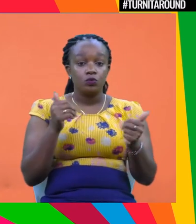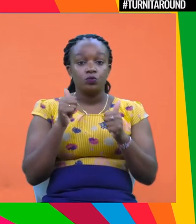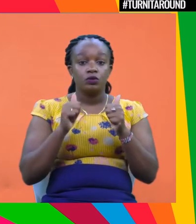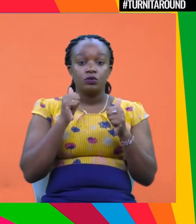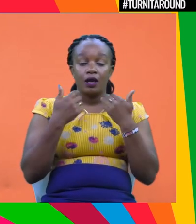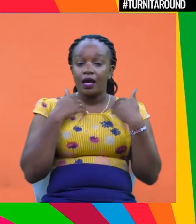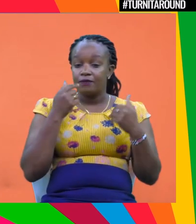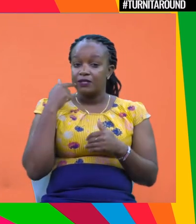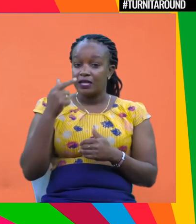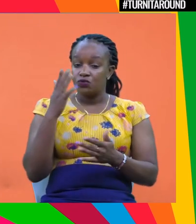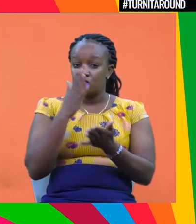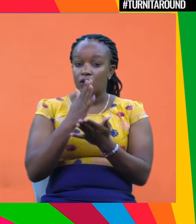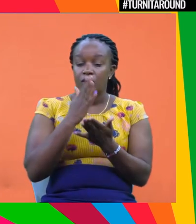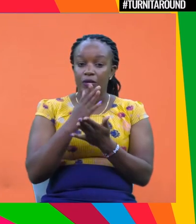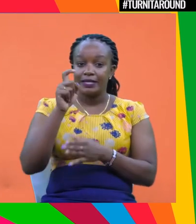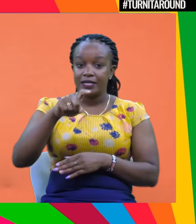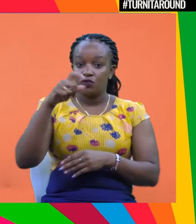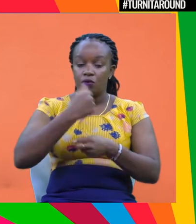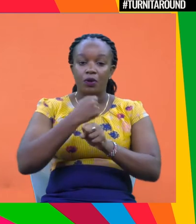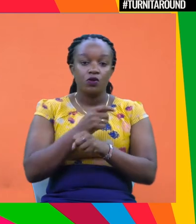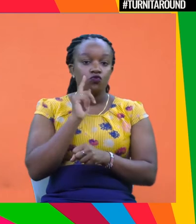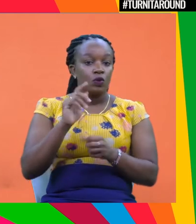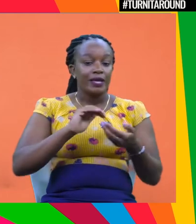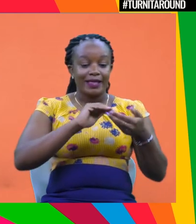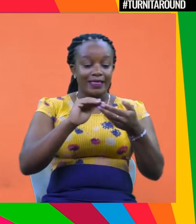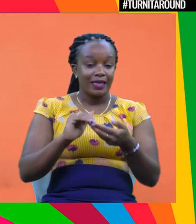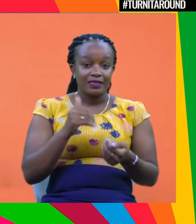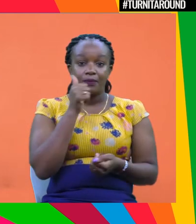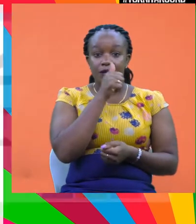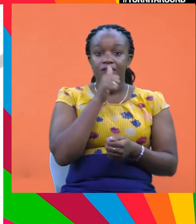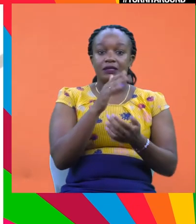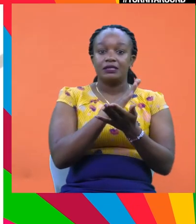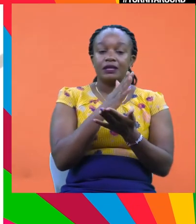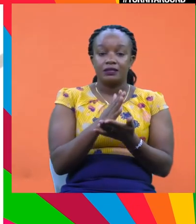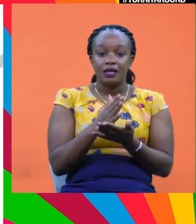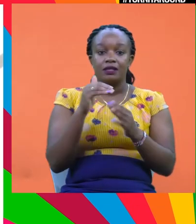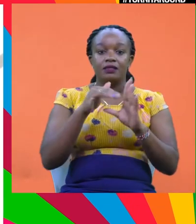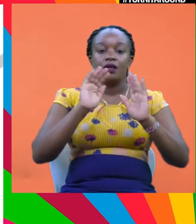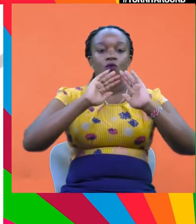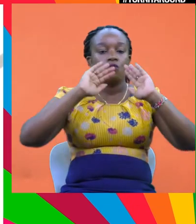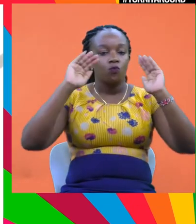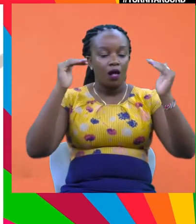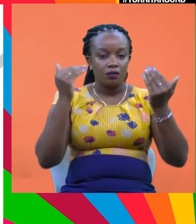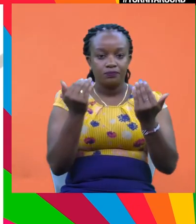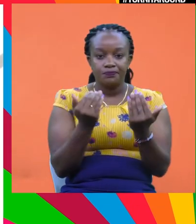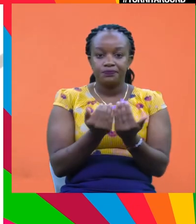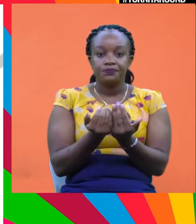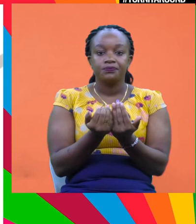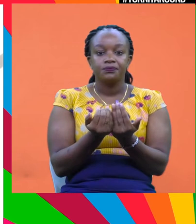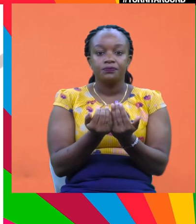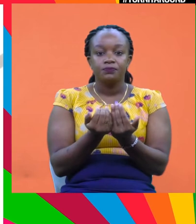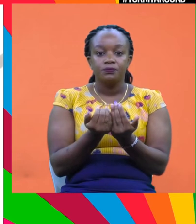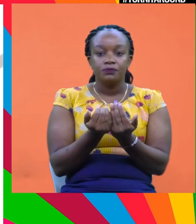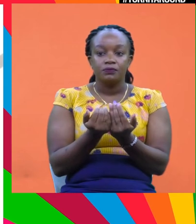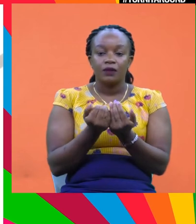absolutely, we definitely need to make sure that we engage the private sector and can deploy capital into new and innovative solutions.